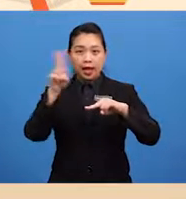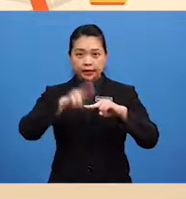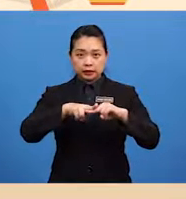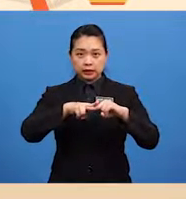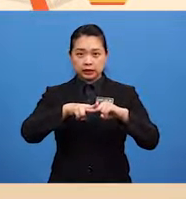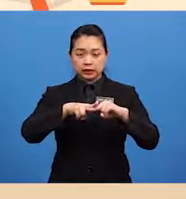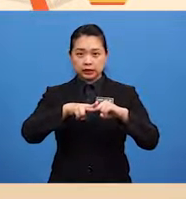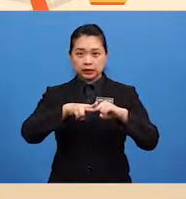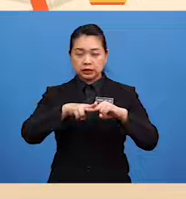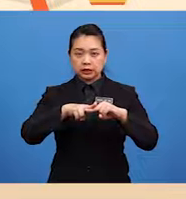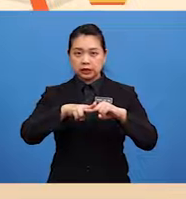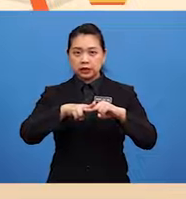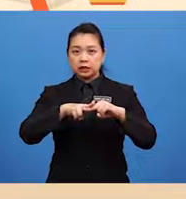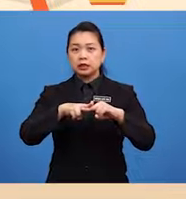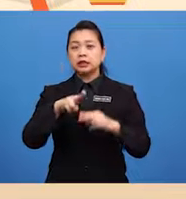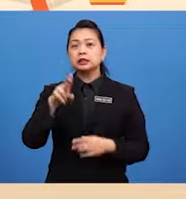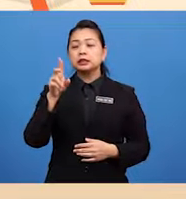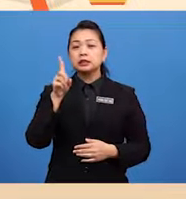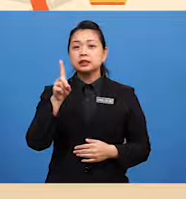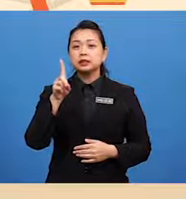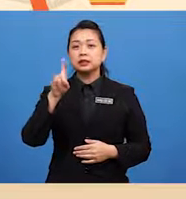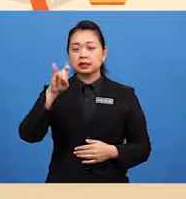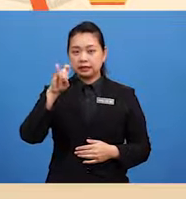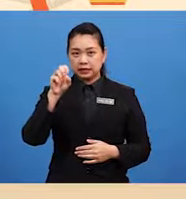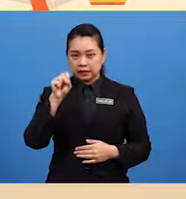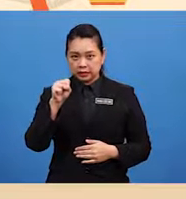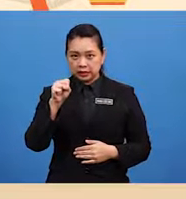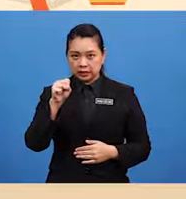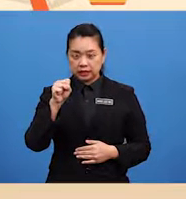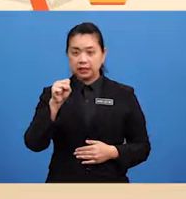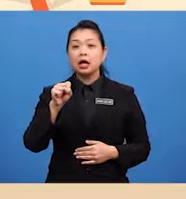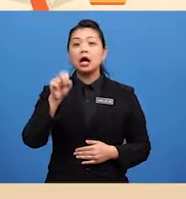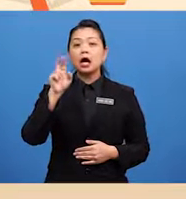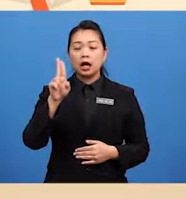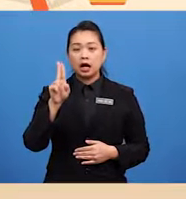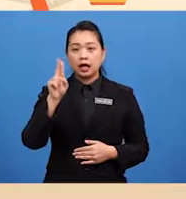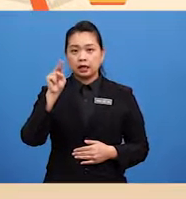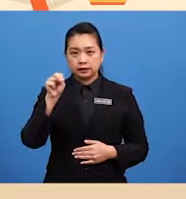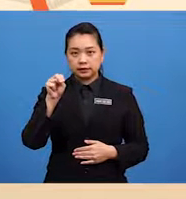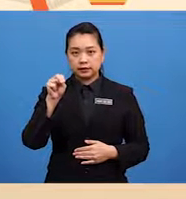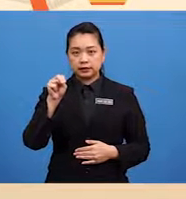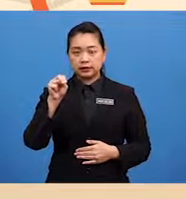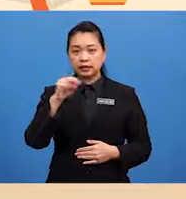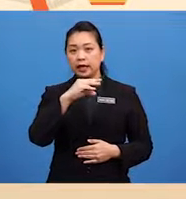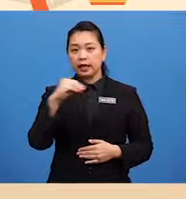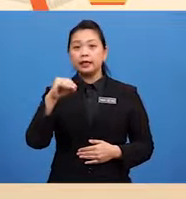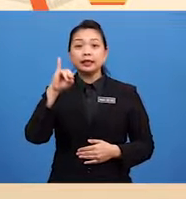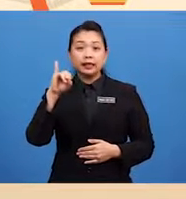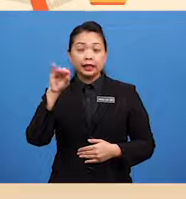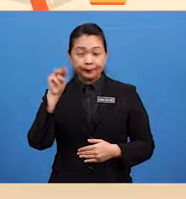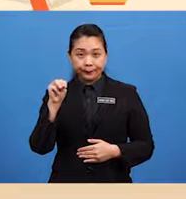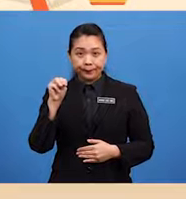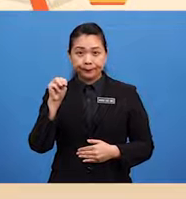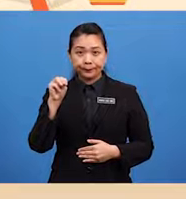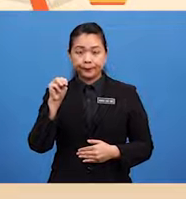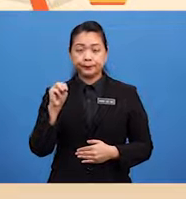prefixes Such as Dis An And